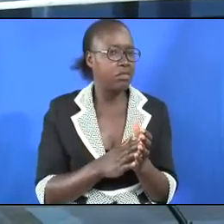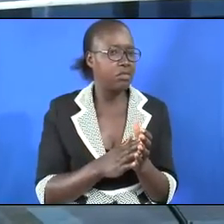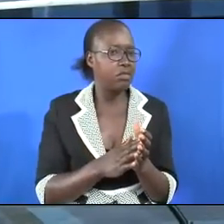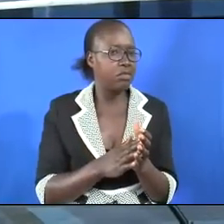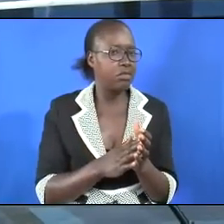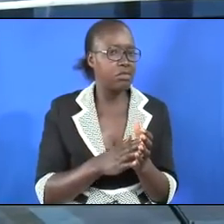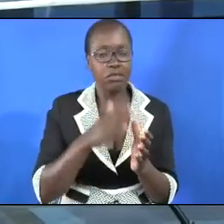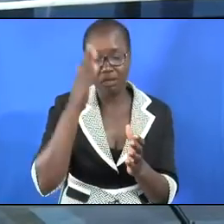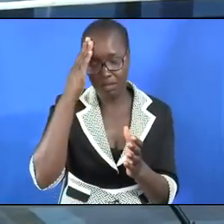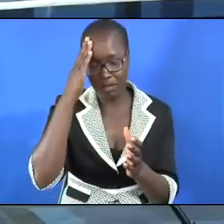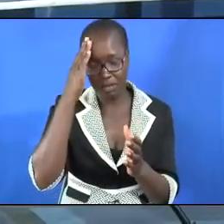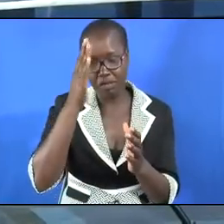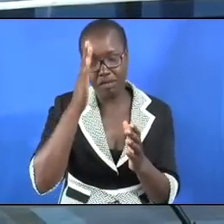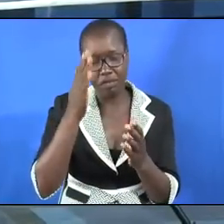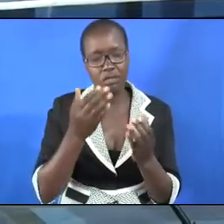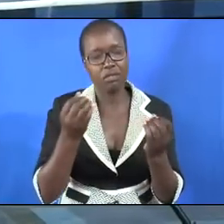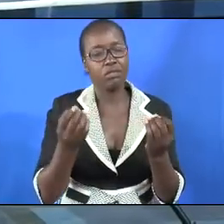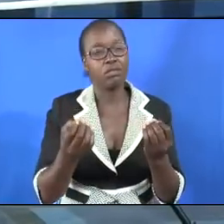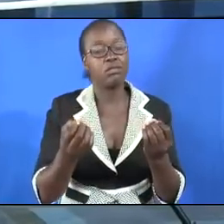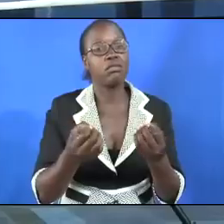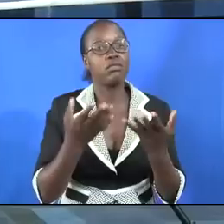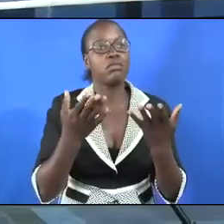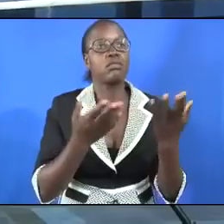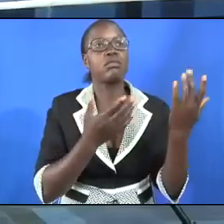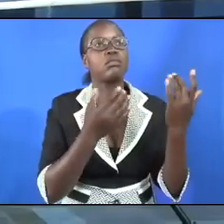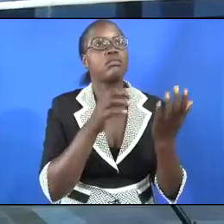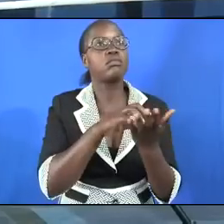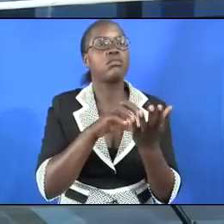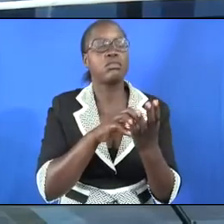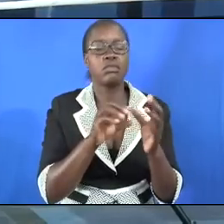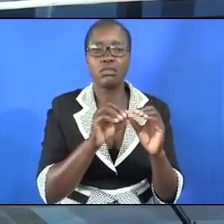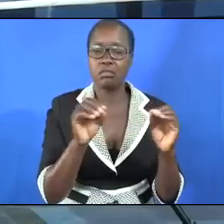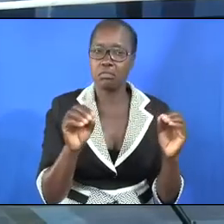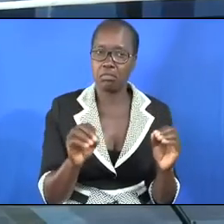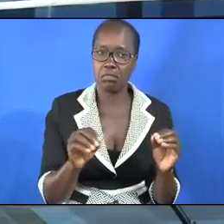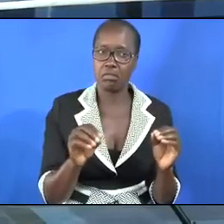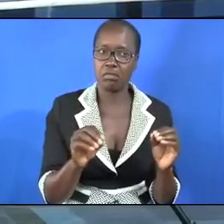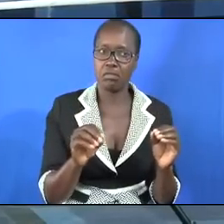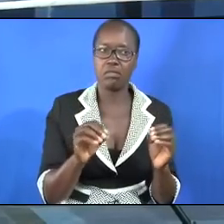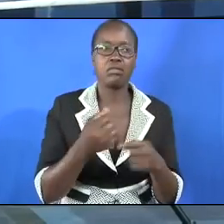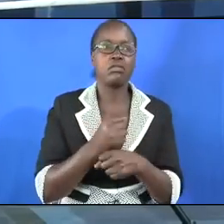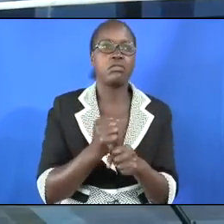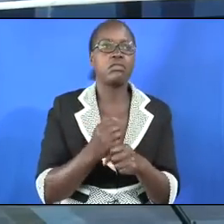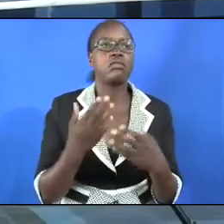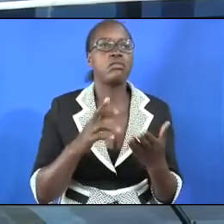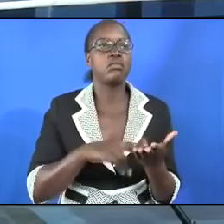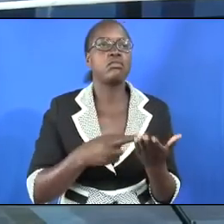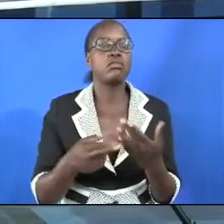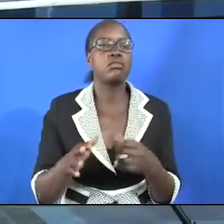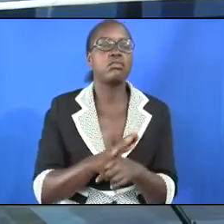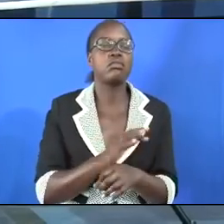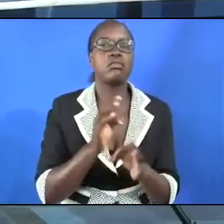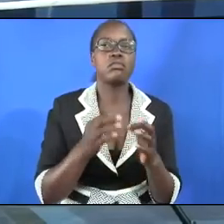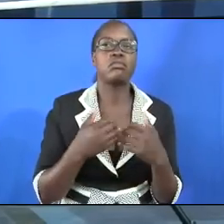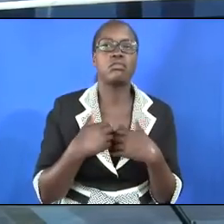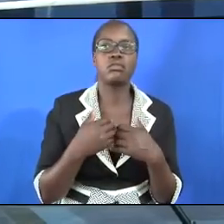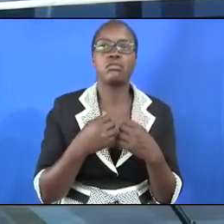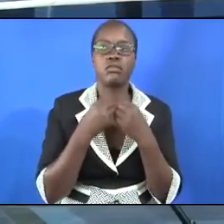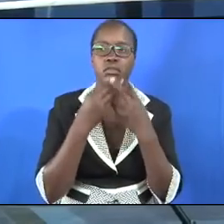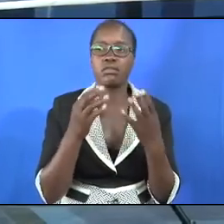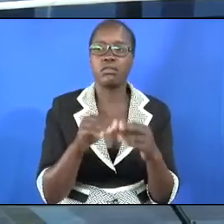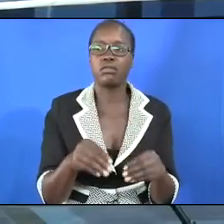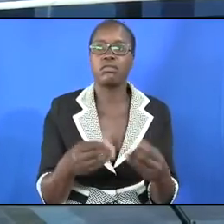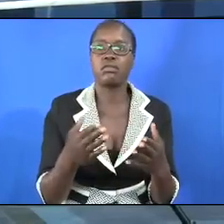who brings hope even in a hopeless situation and who makes people resourceful even when they have nothing to offer